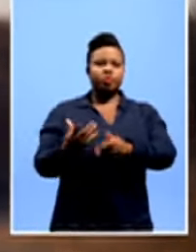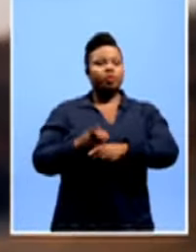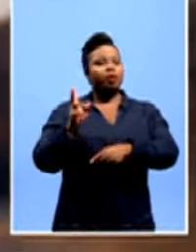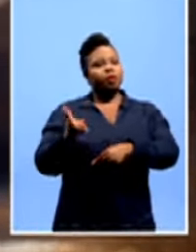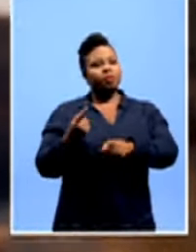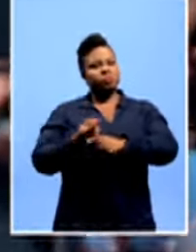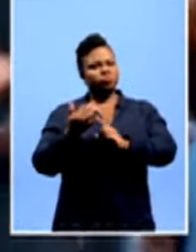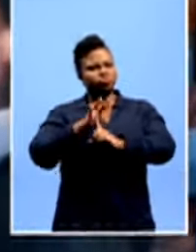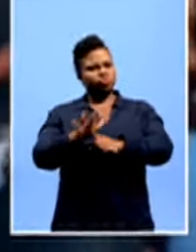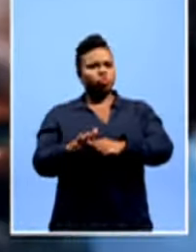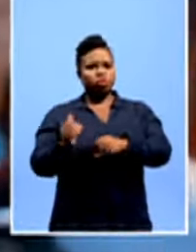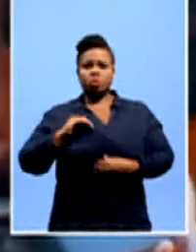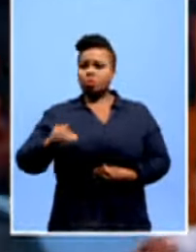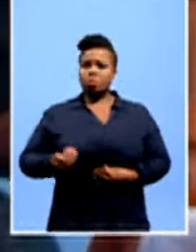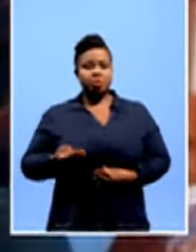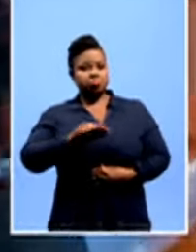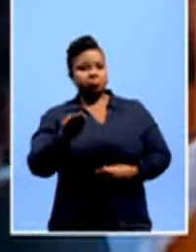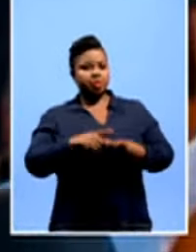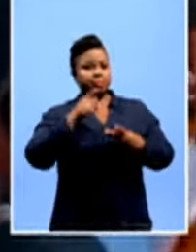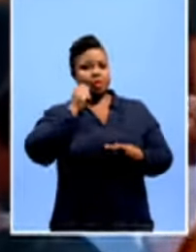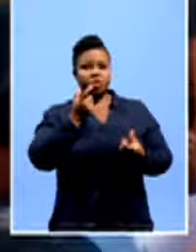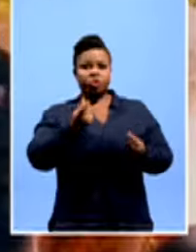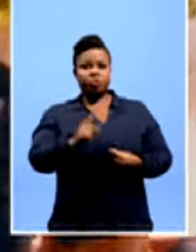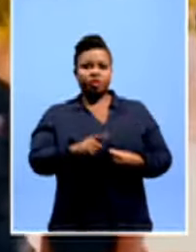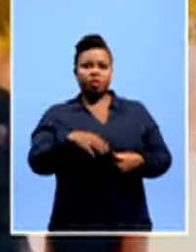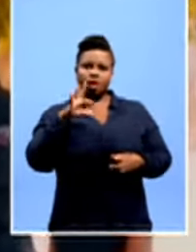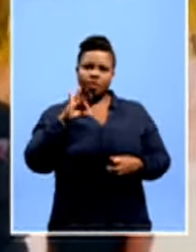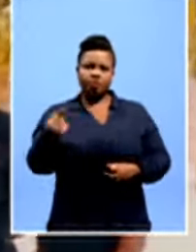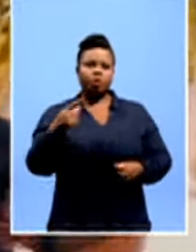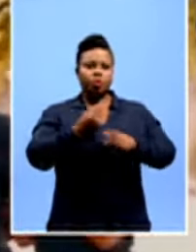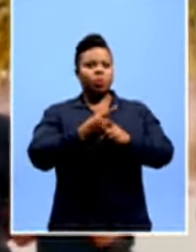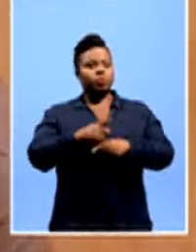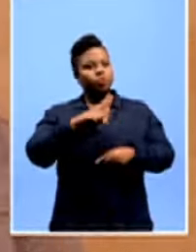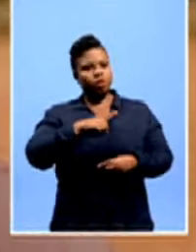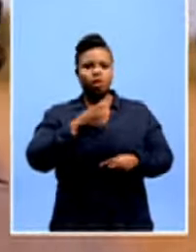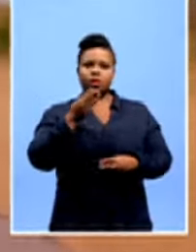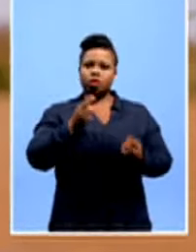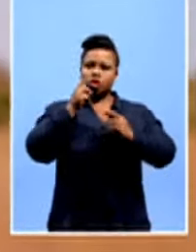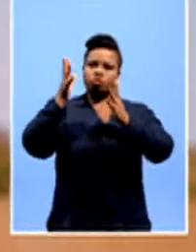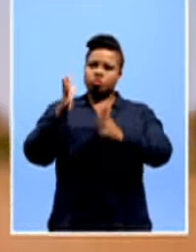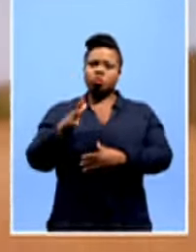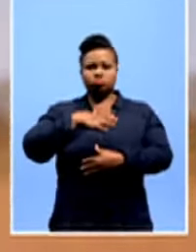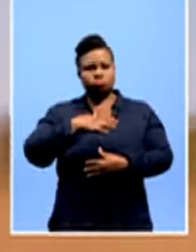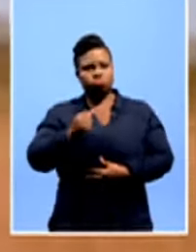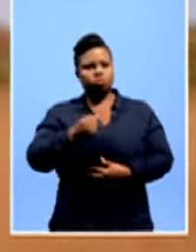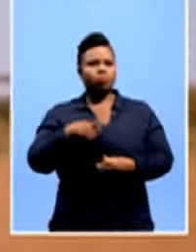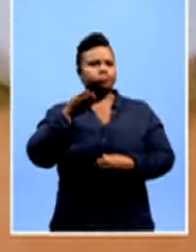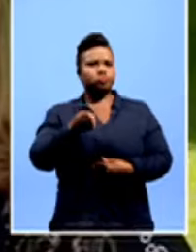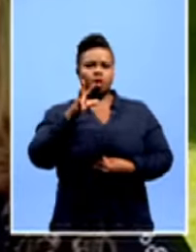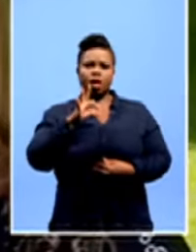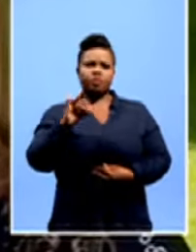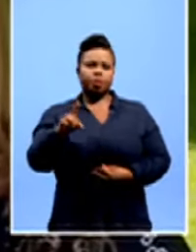showcasing the work that these women and men do on a daily basis. They are actually the heroes that are out there every single day.